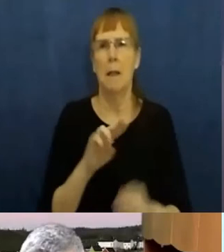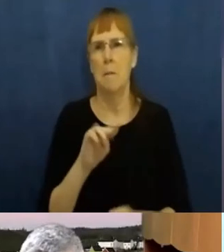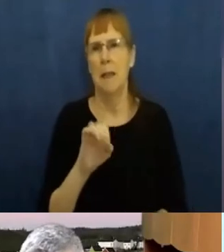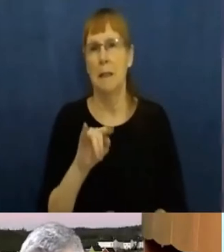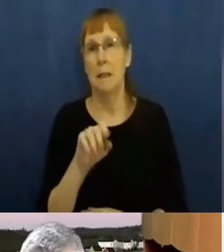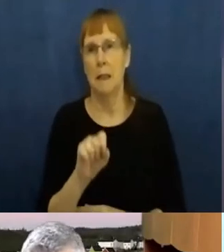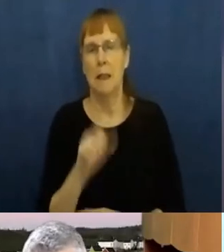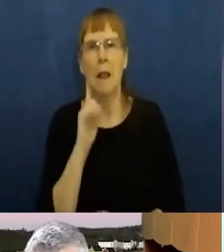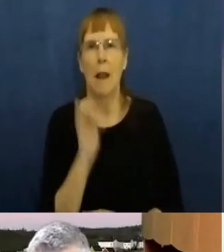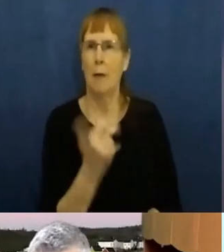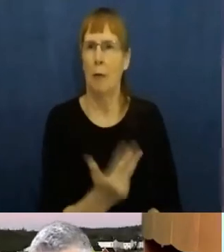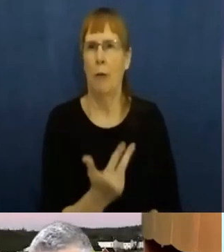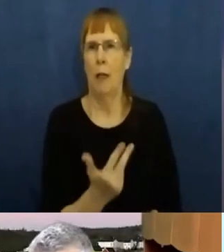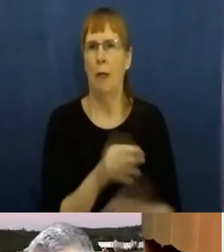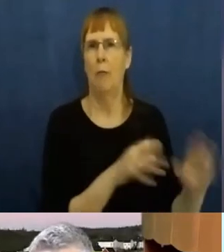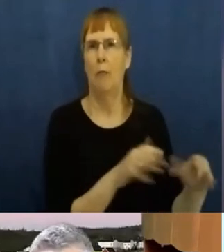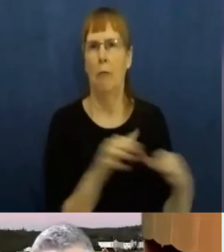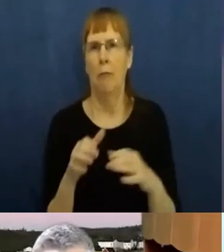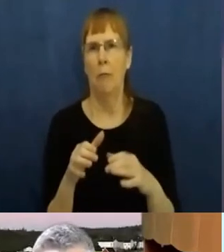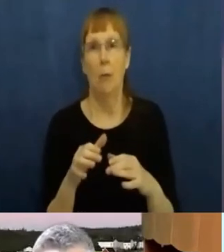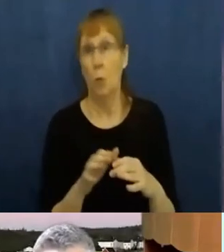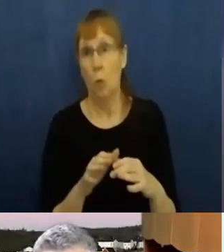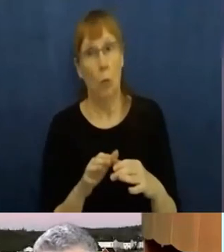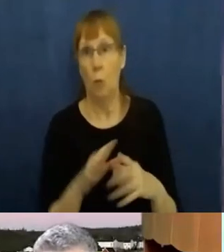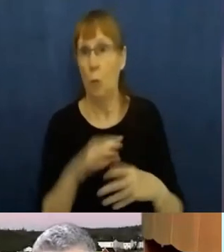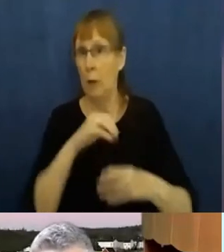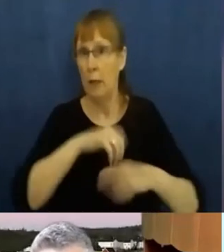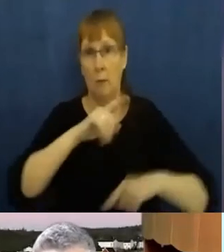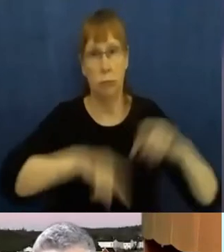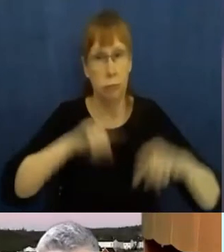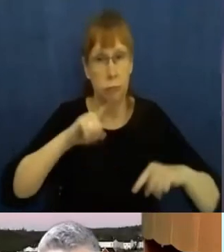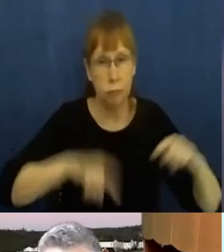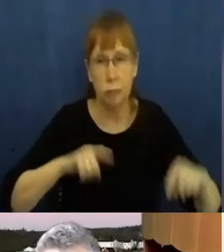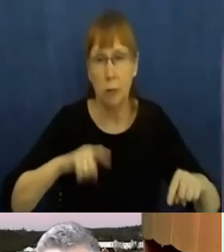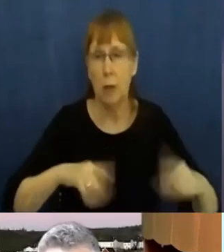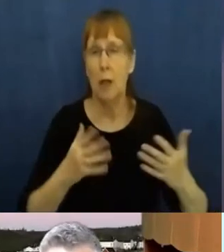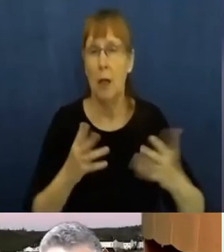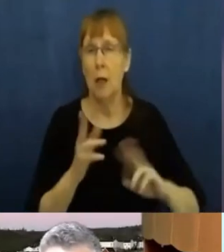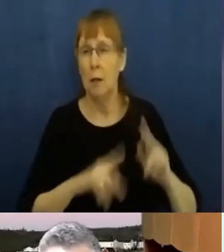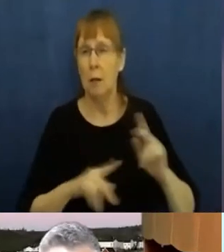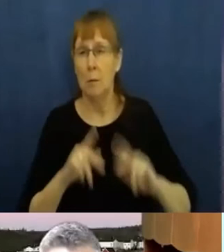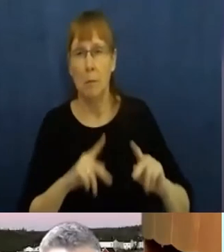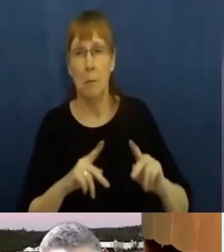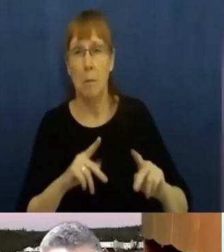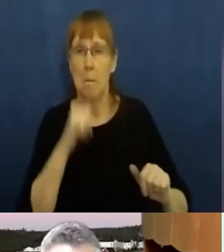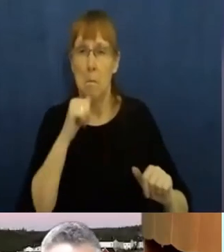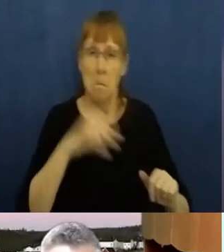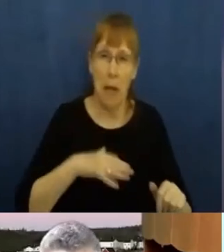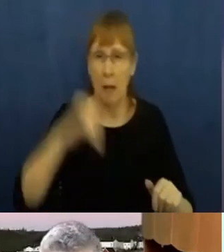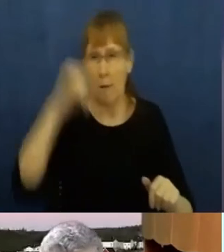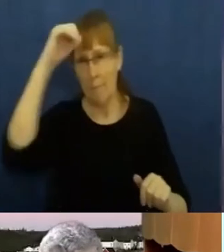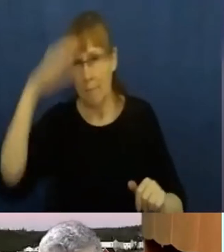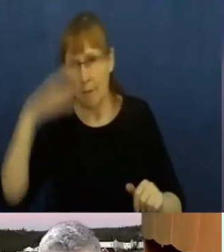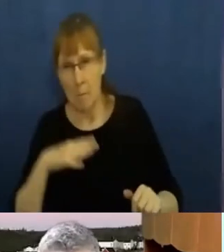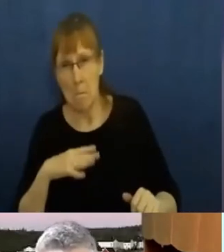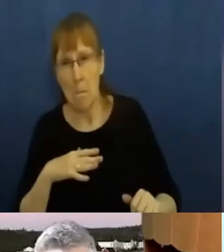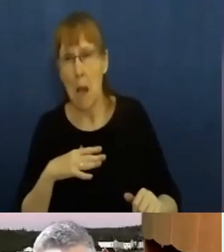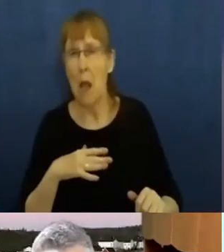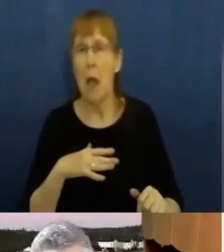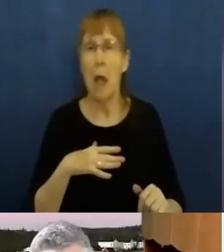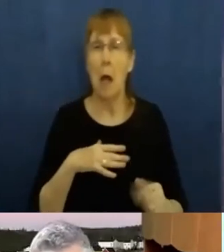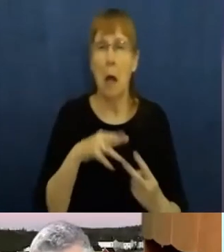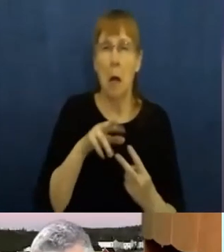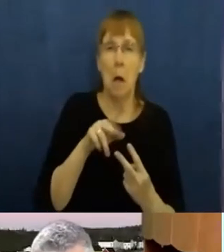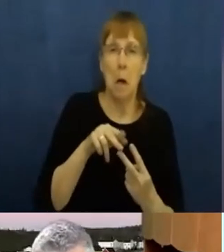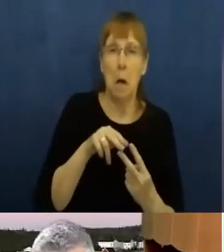very diverse. And within that we have people that identify as male, female, non-binary, gender fluid.